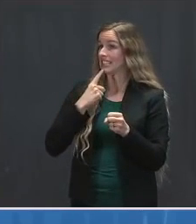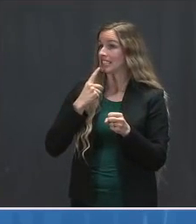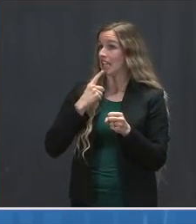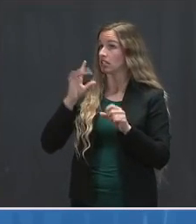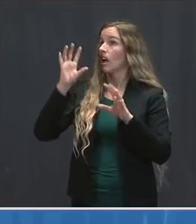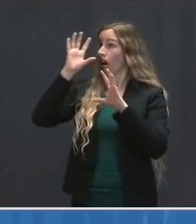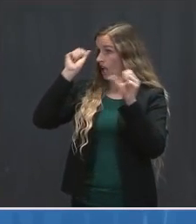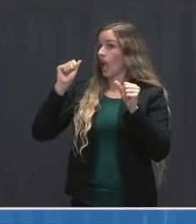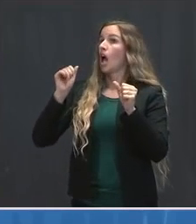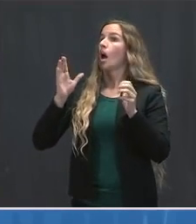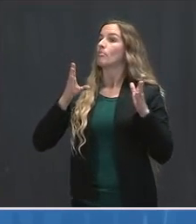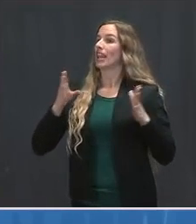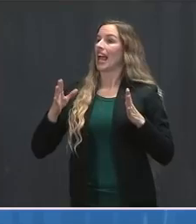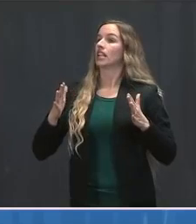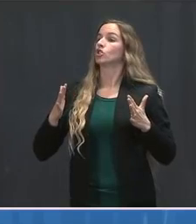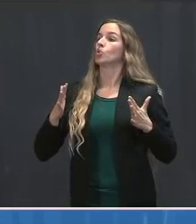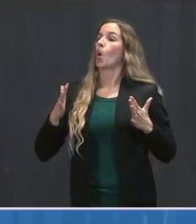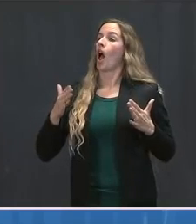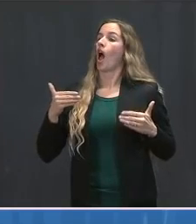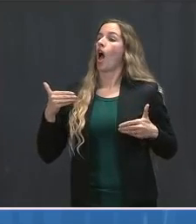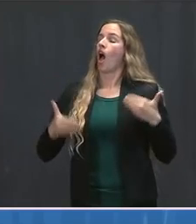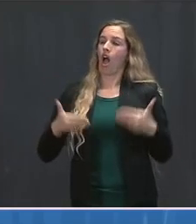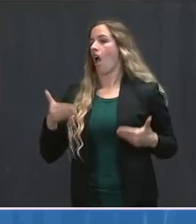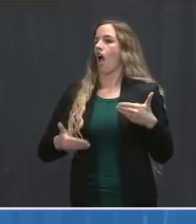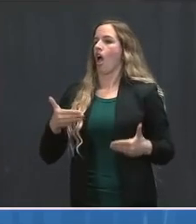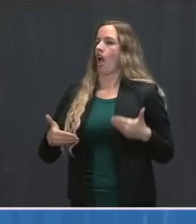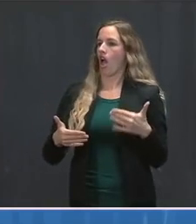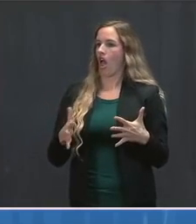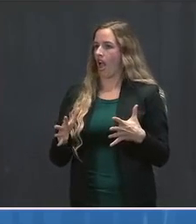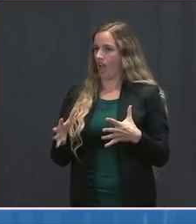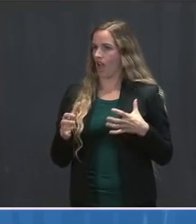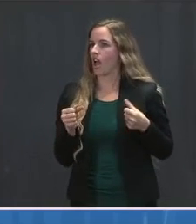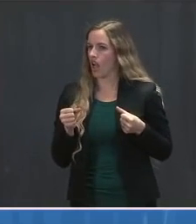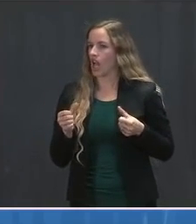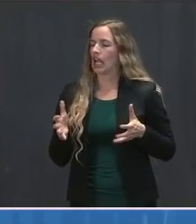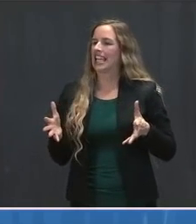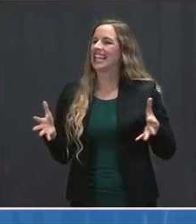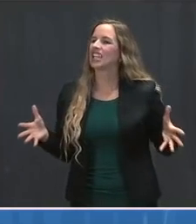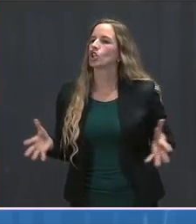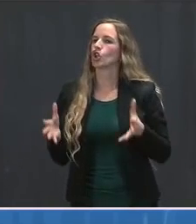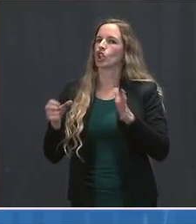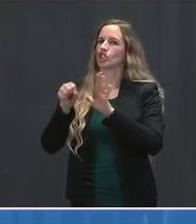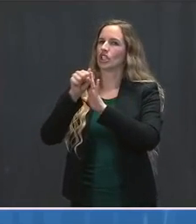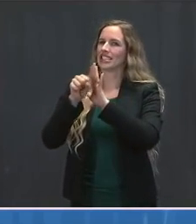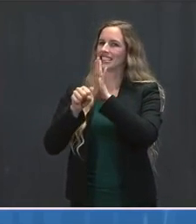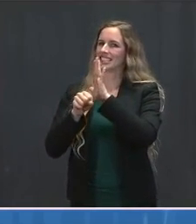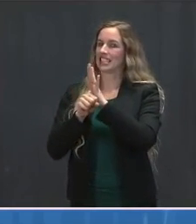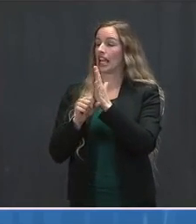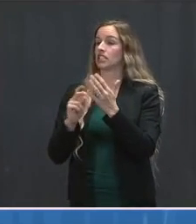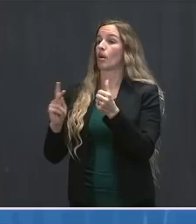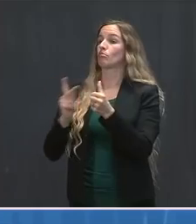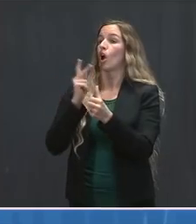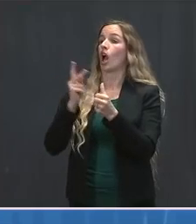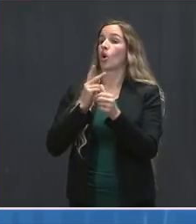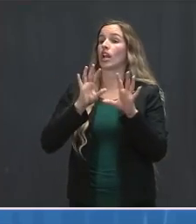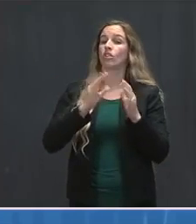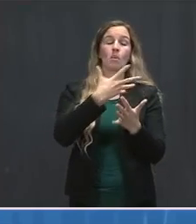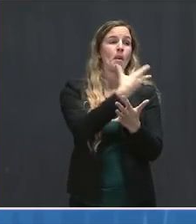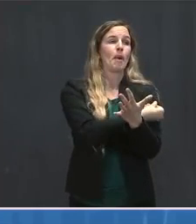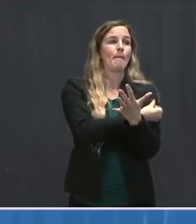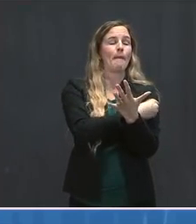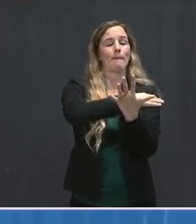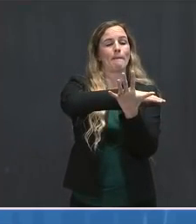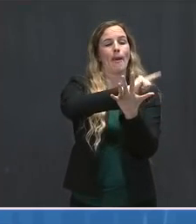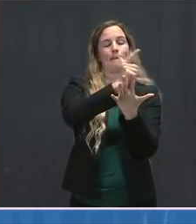the pace of vaccinations by encouraging states to move through priority groups more quickly. So what does